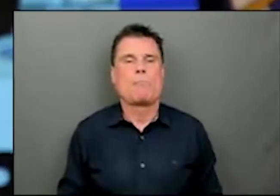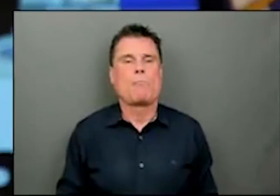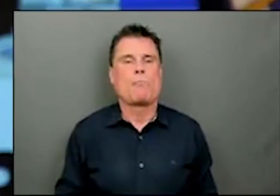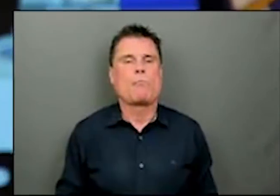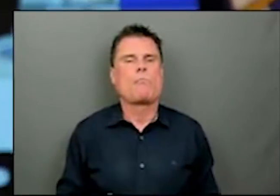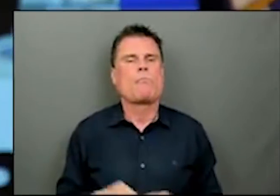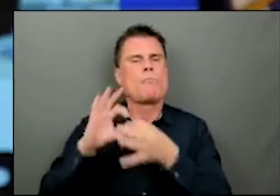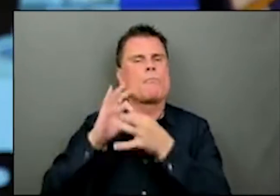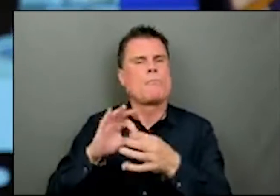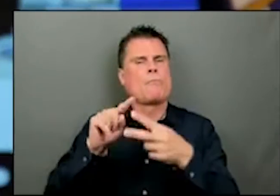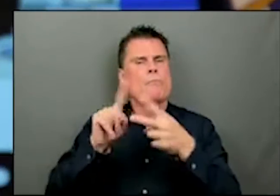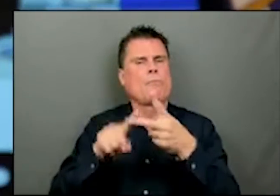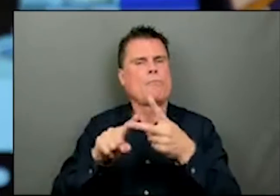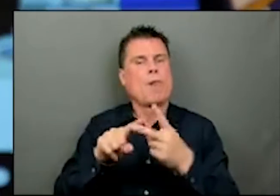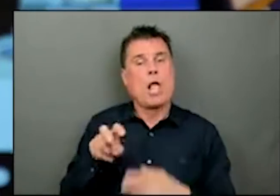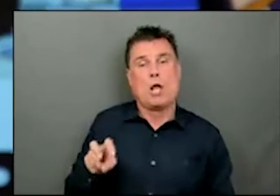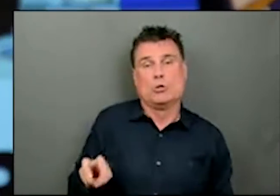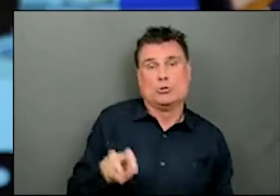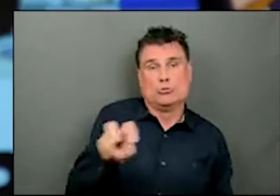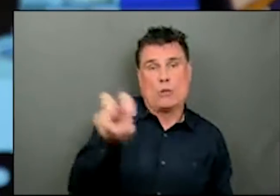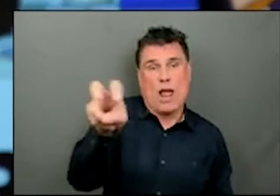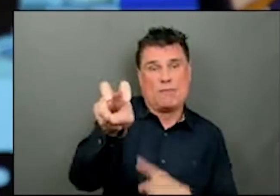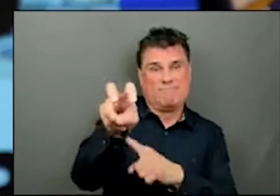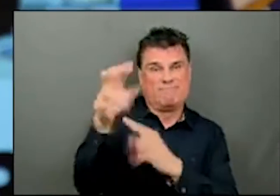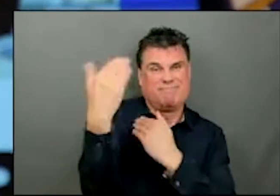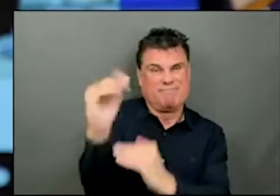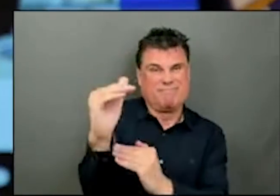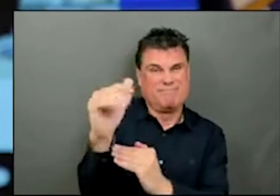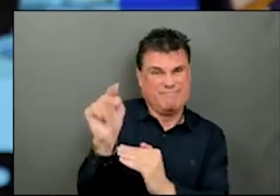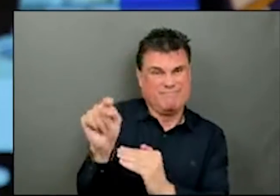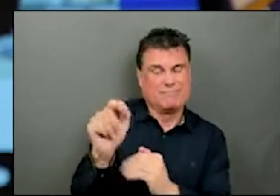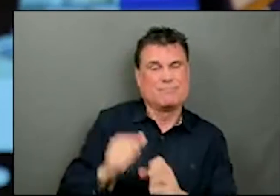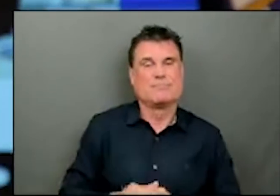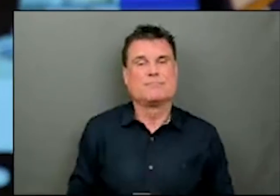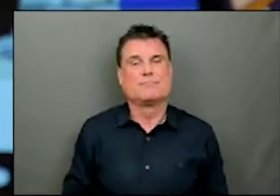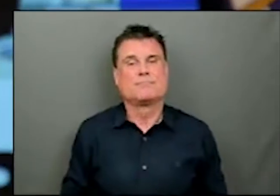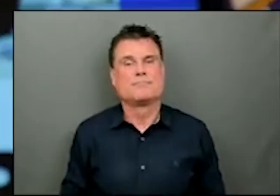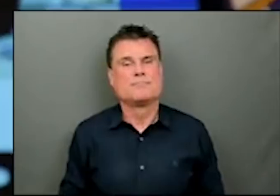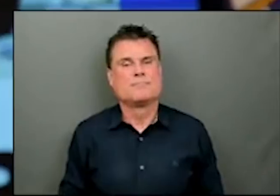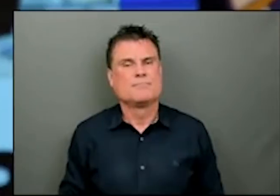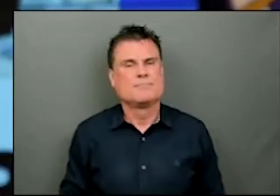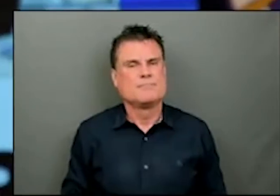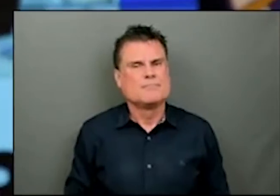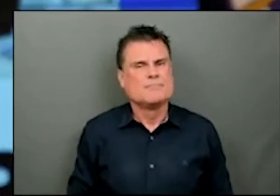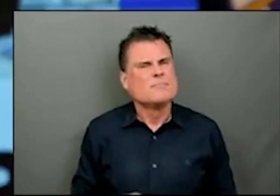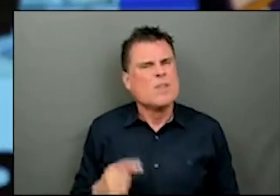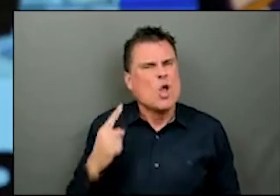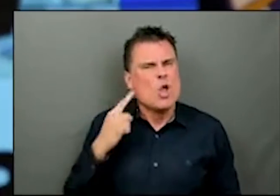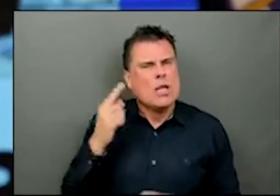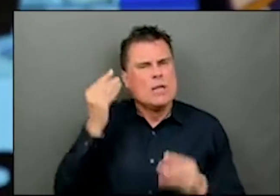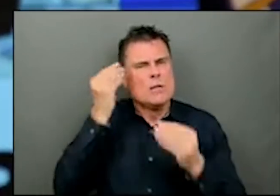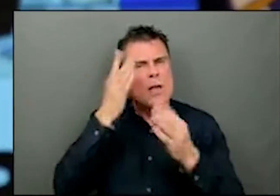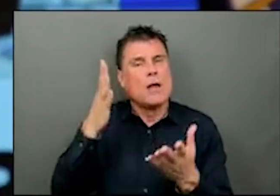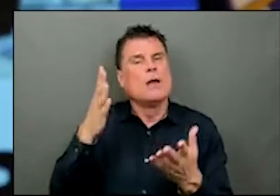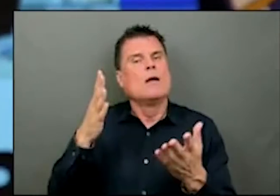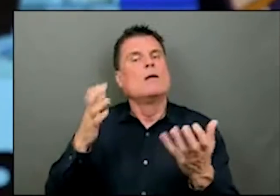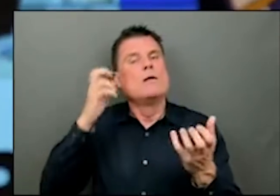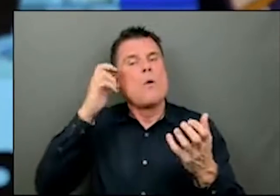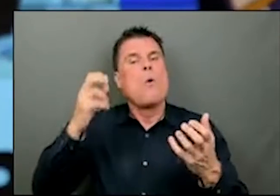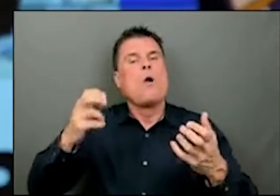Just on travel restrictions, I know we're waiting for more information on the kind of checkpoint system this week, but have you